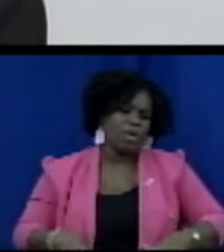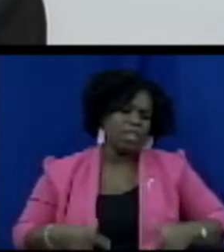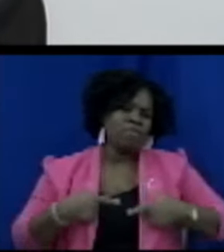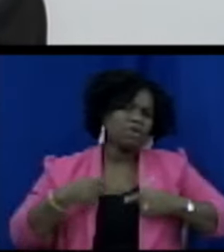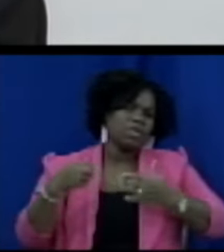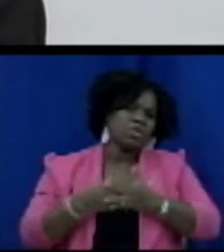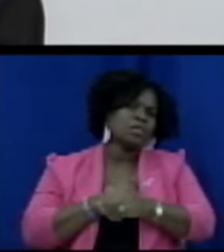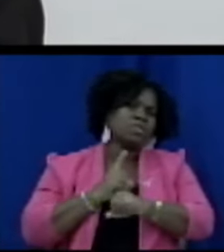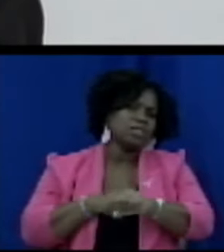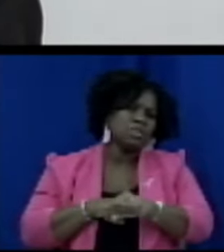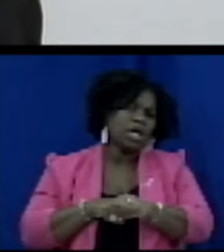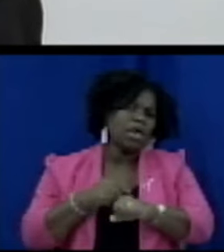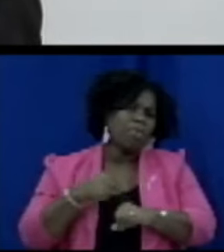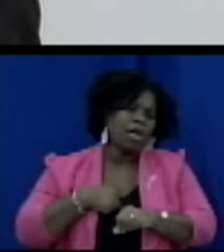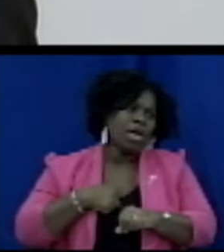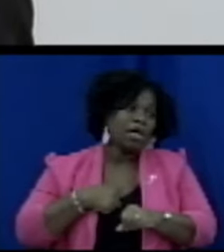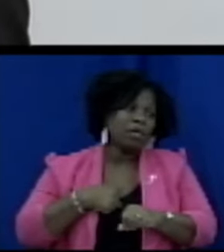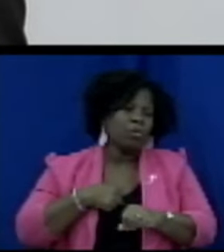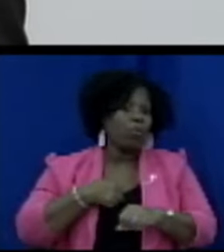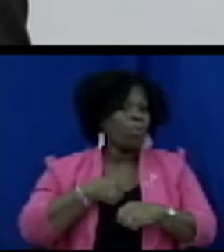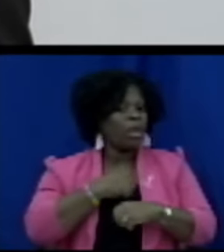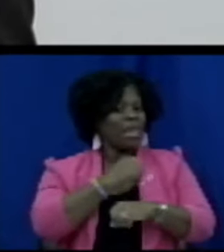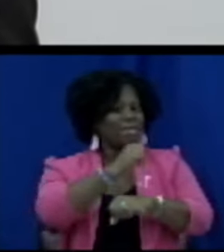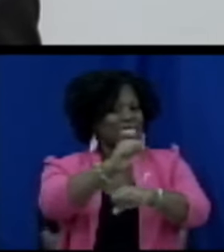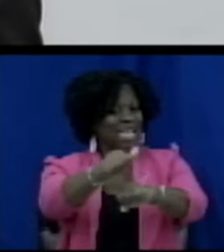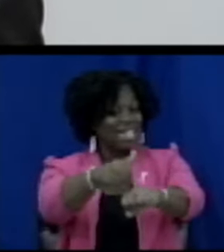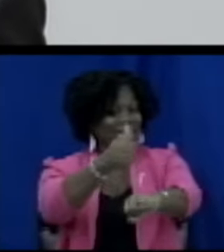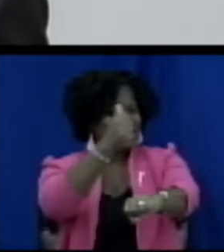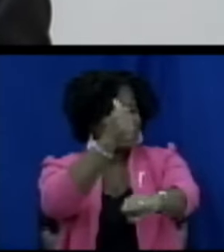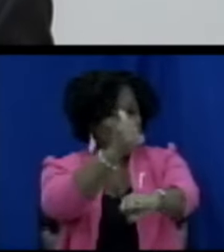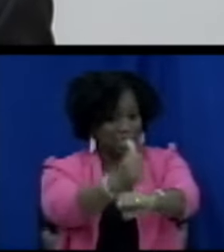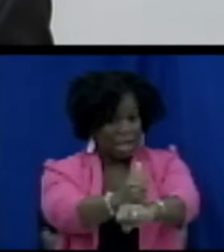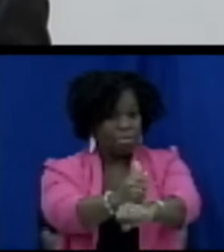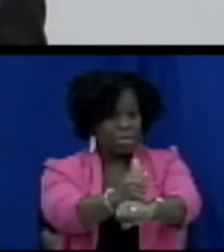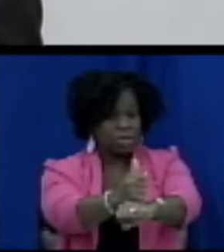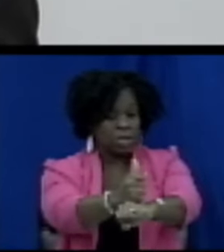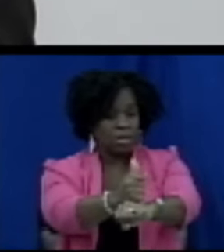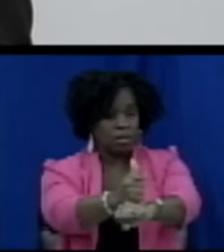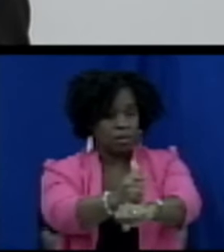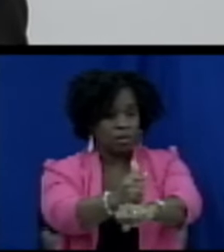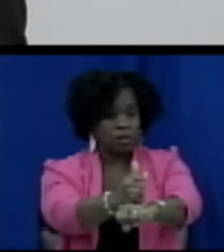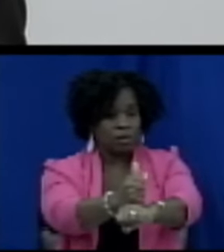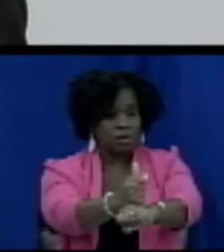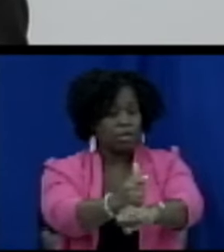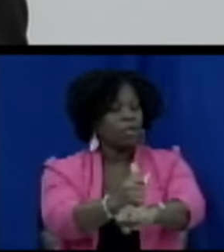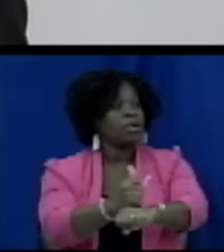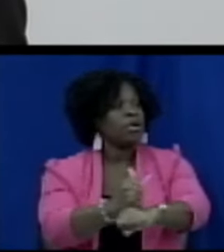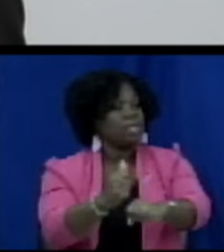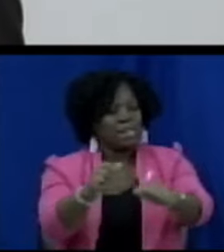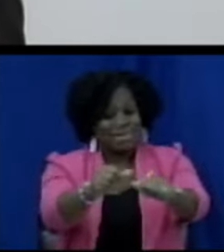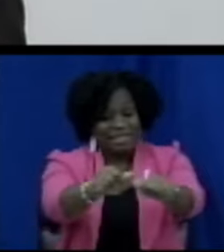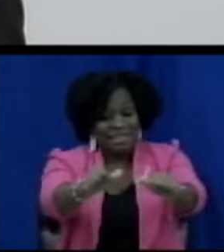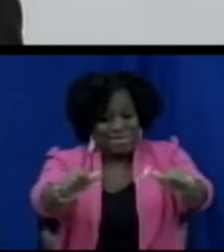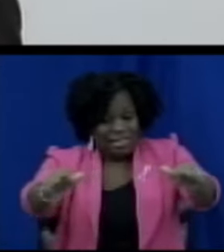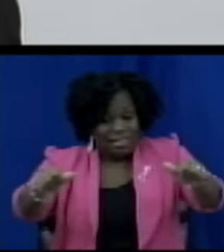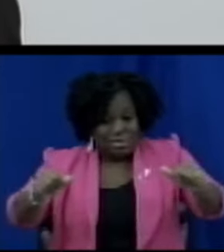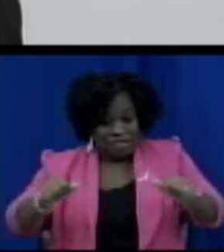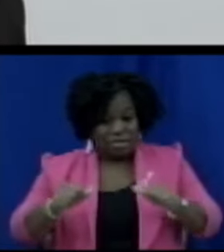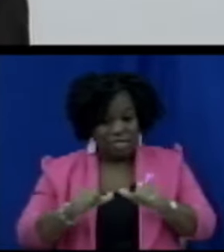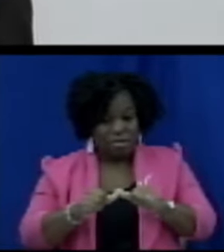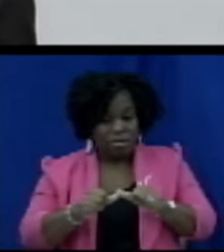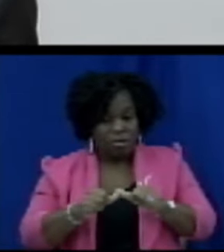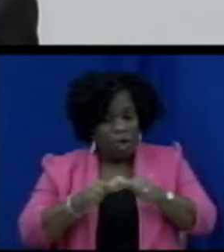we are setting the stage for fairness for balance